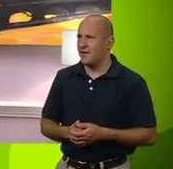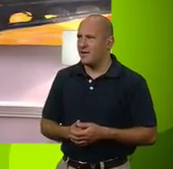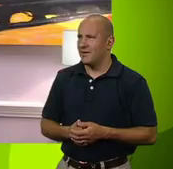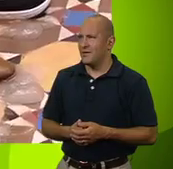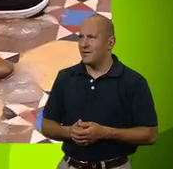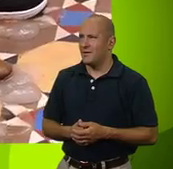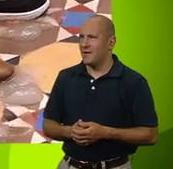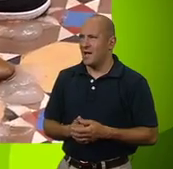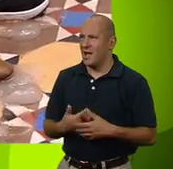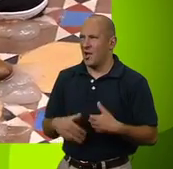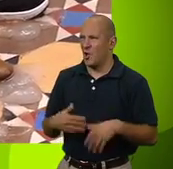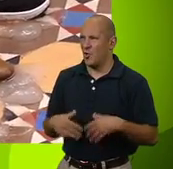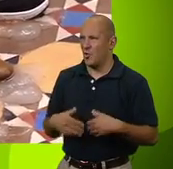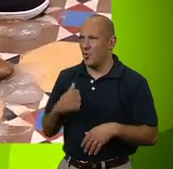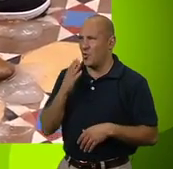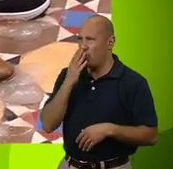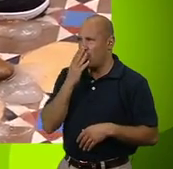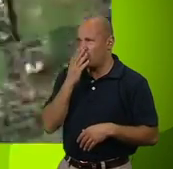Ooh. Ow.